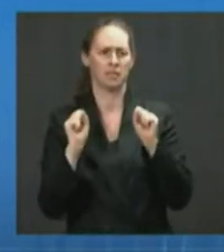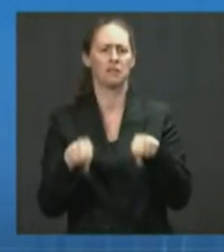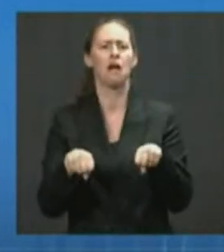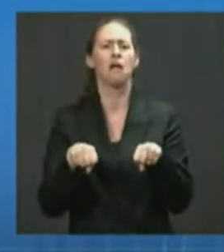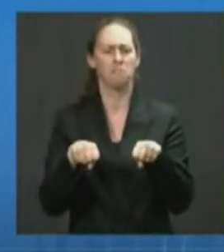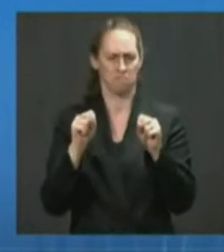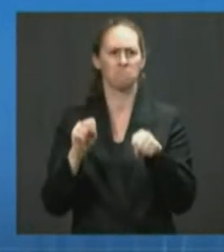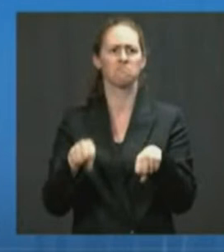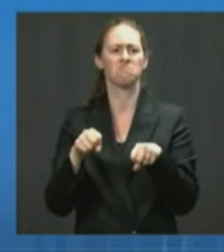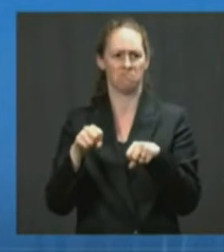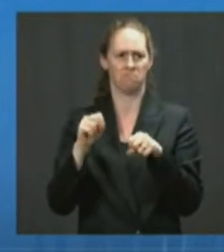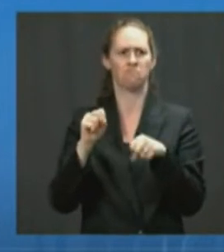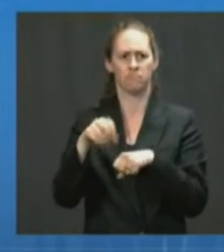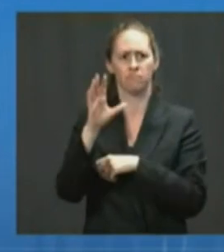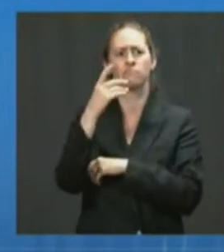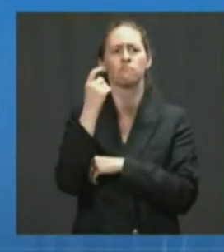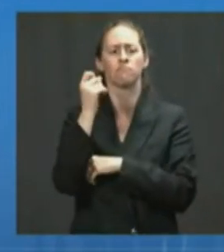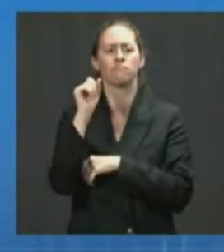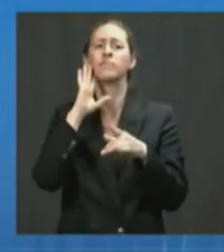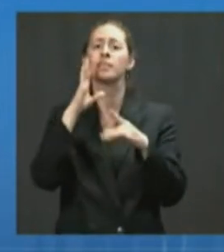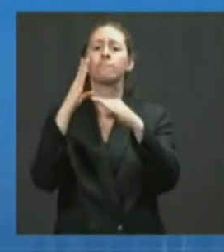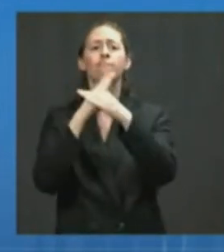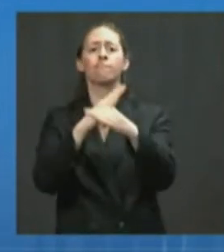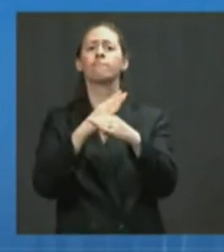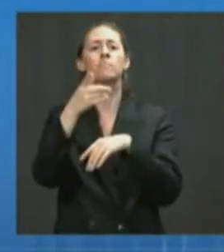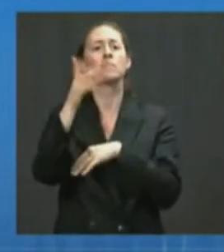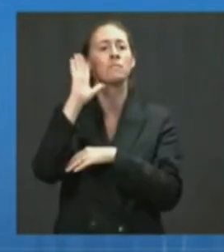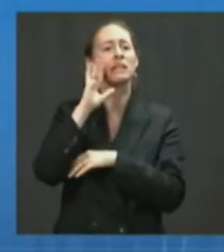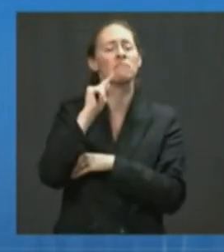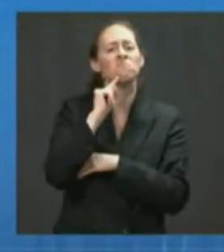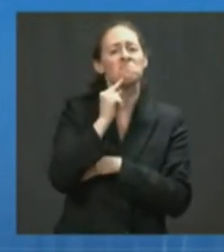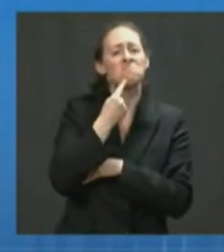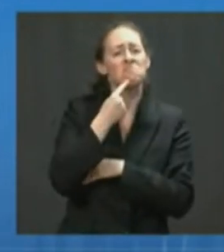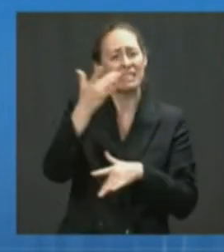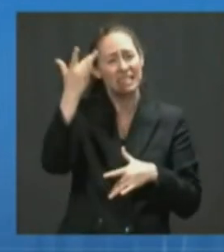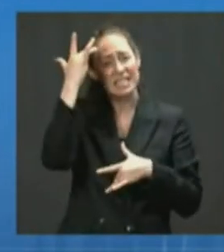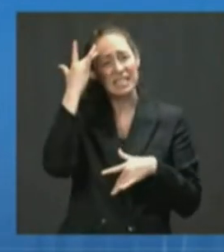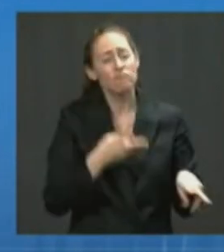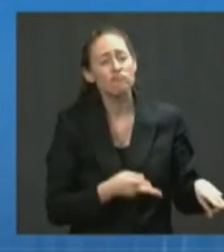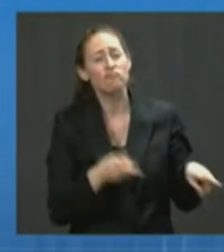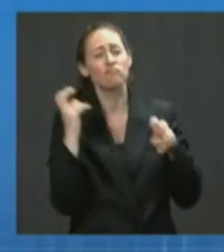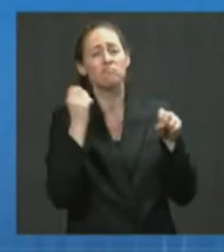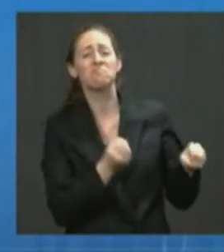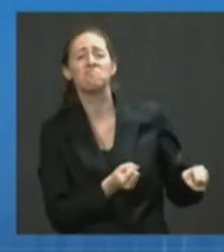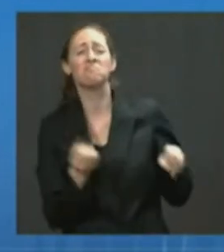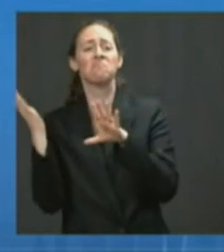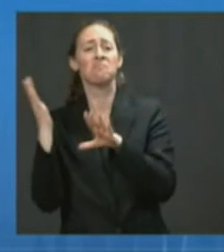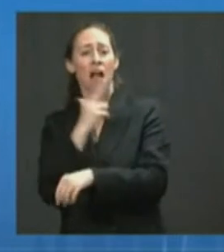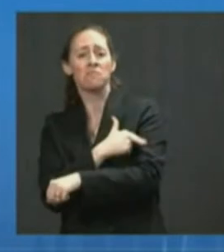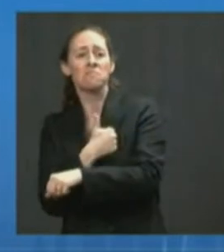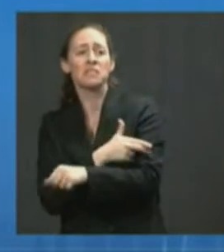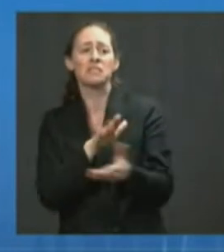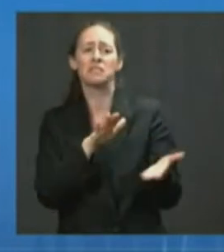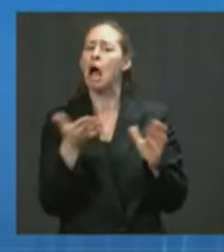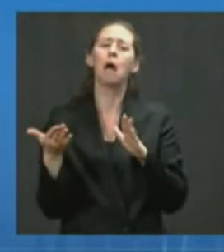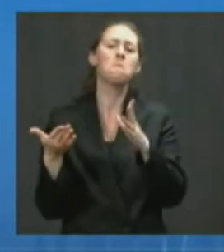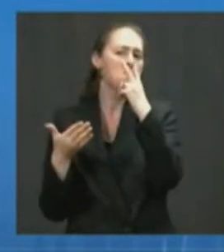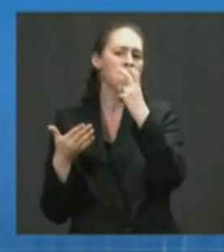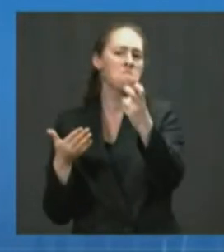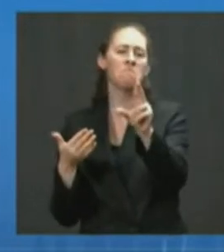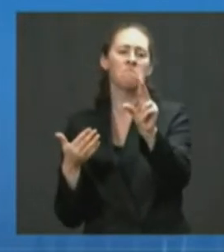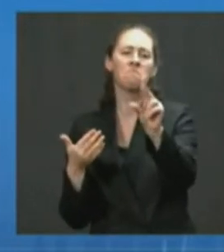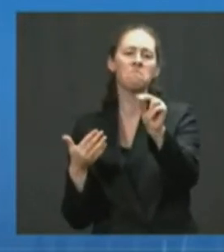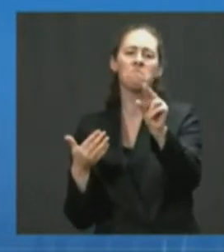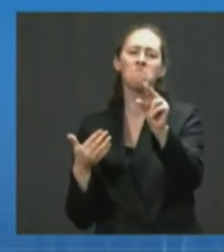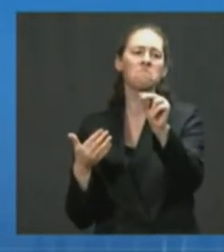severe illness. Hospitalization and death. That is what these vaccines were designed for and what the clinical trials studied